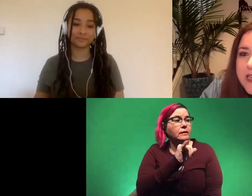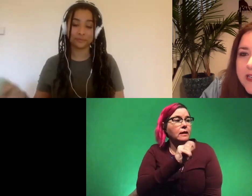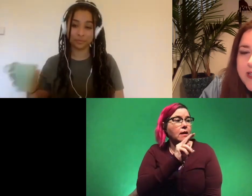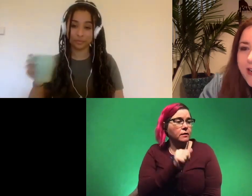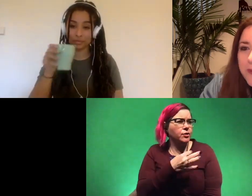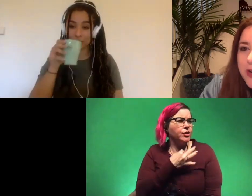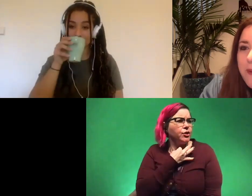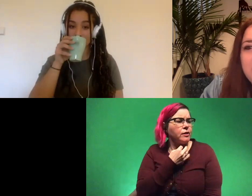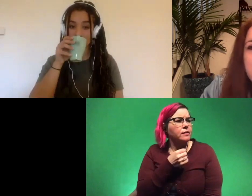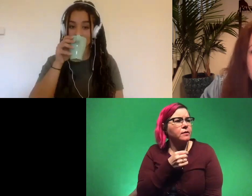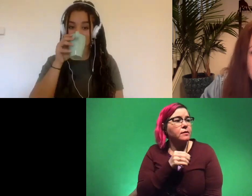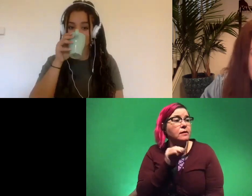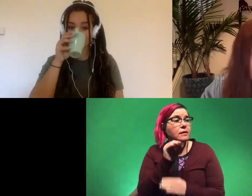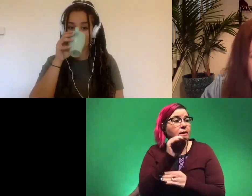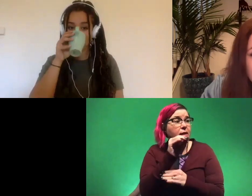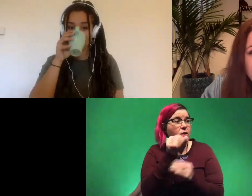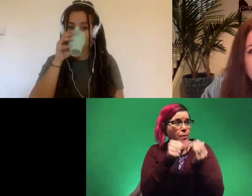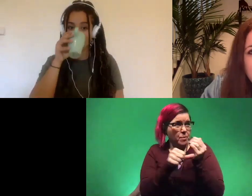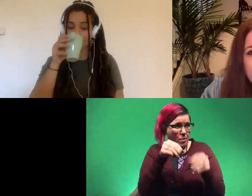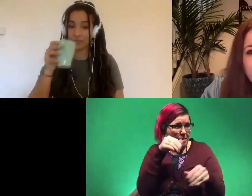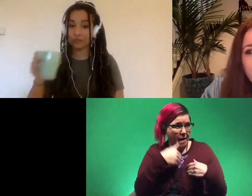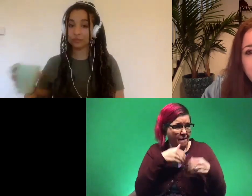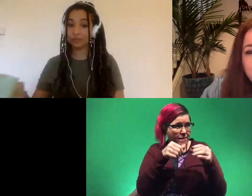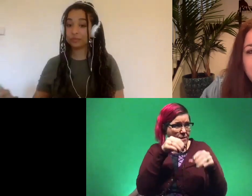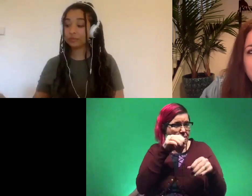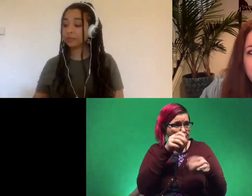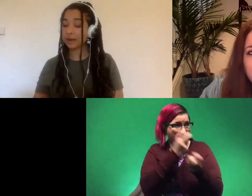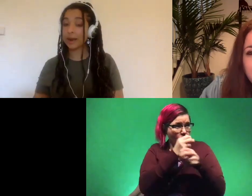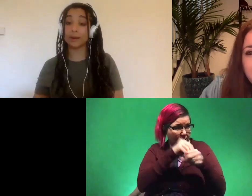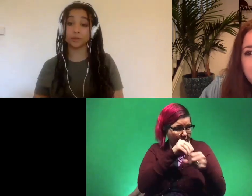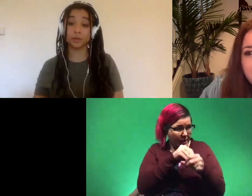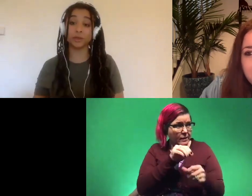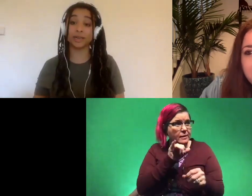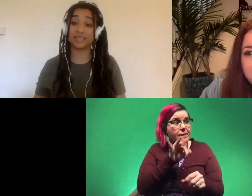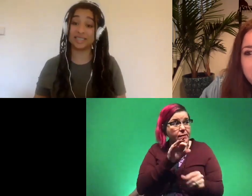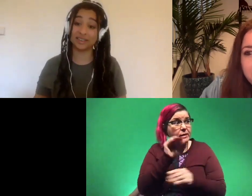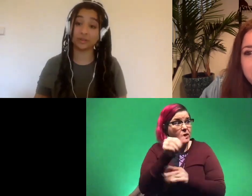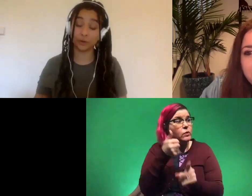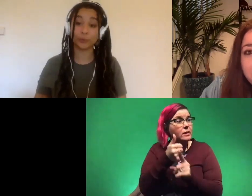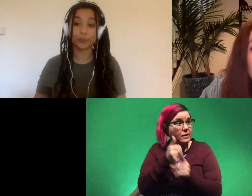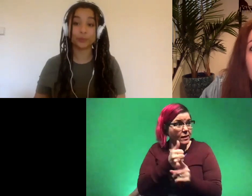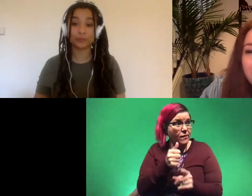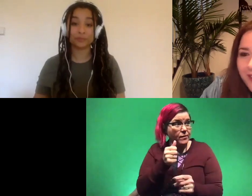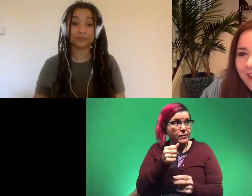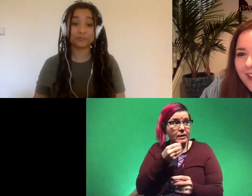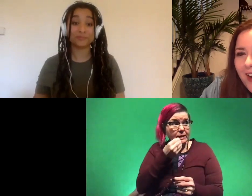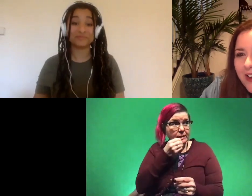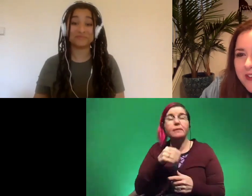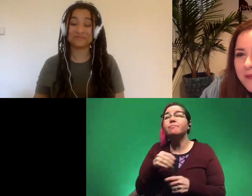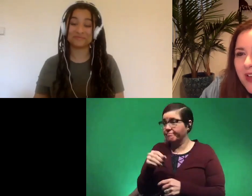does dino poop have bones in it if it was a meat eater absolutely and teeth too cool